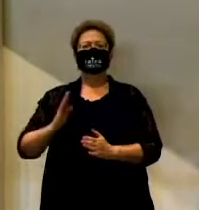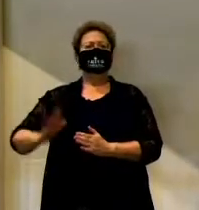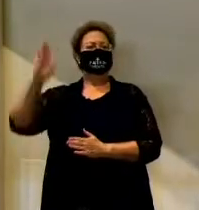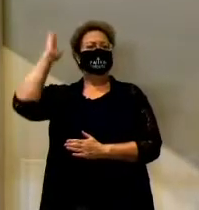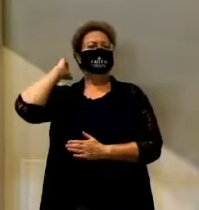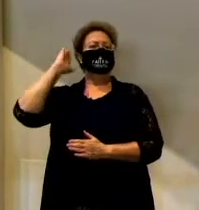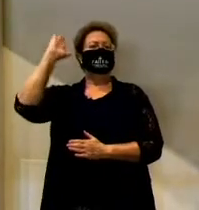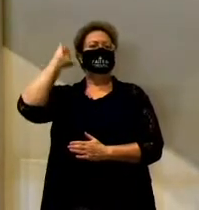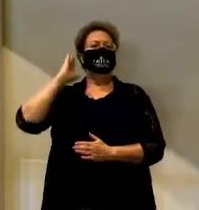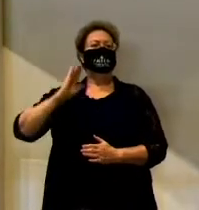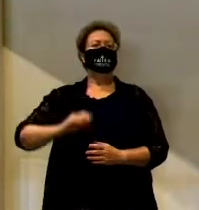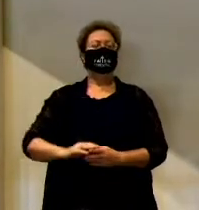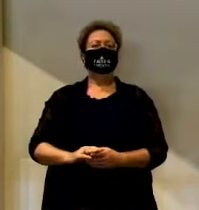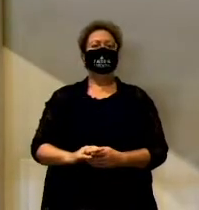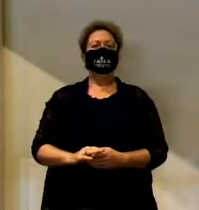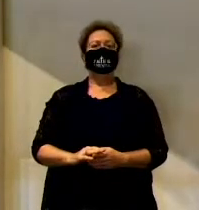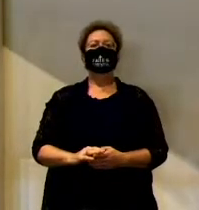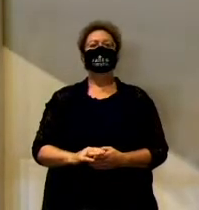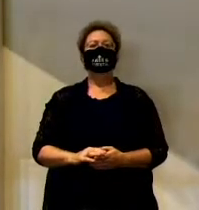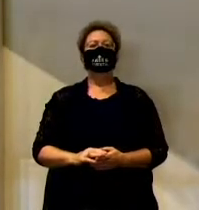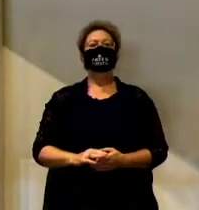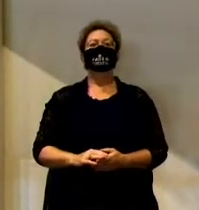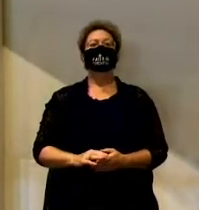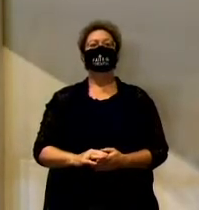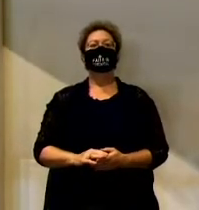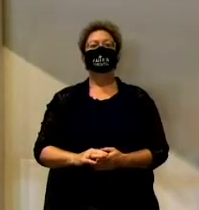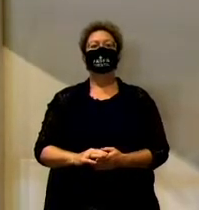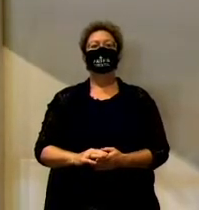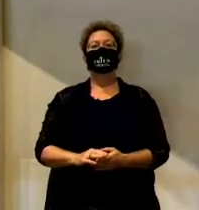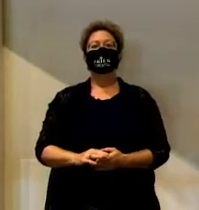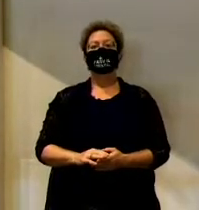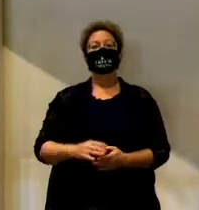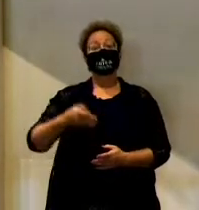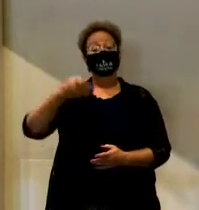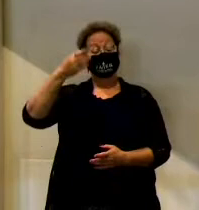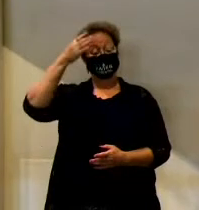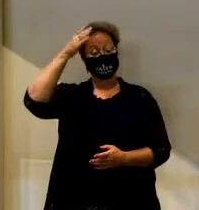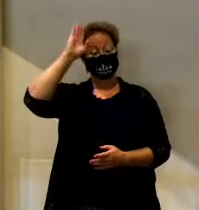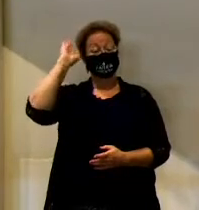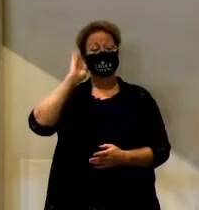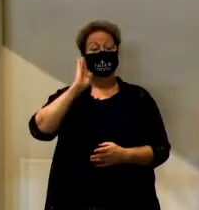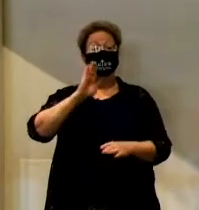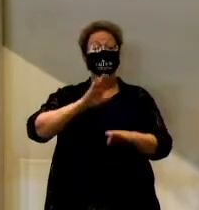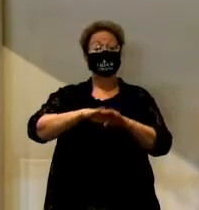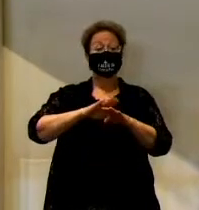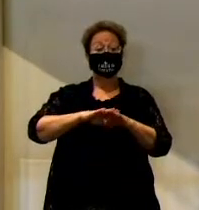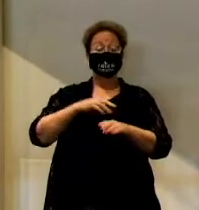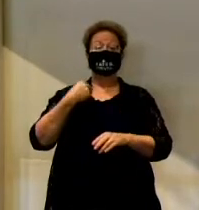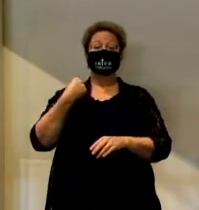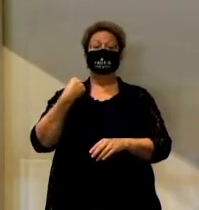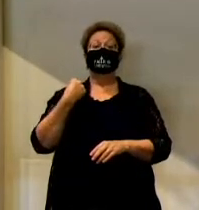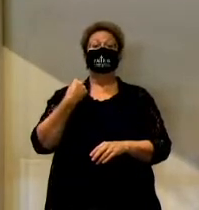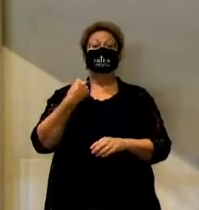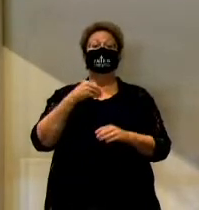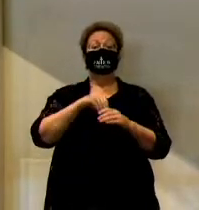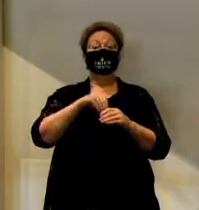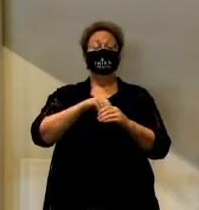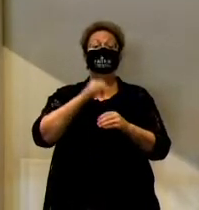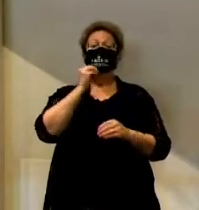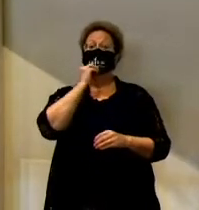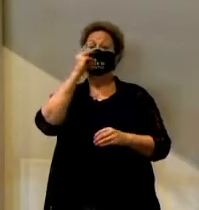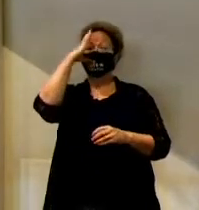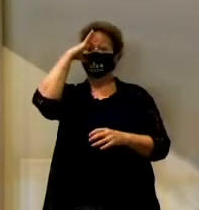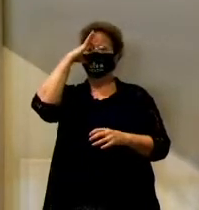steps out of time into eternity in the waters of baptism so that he can declare us his chosen adopted